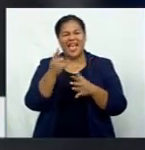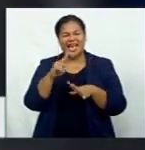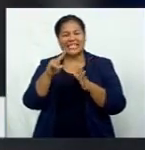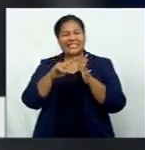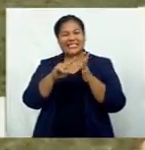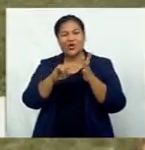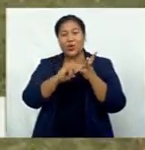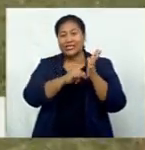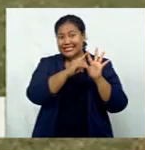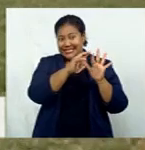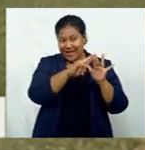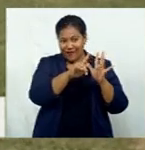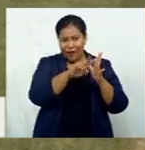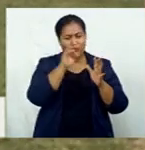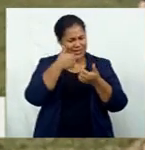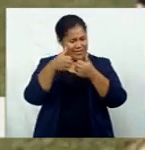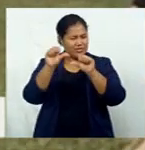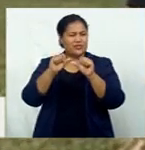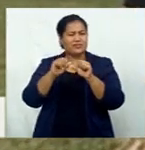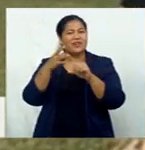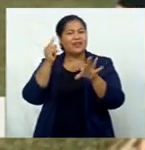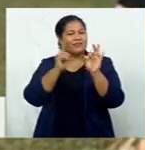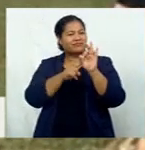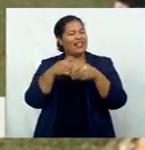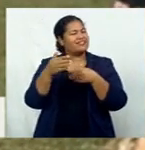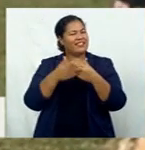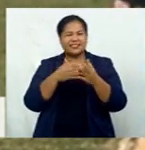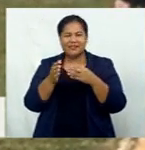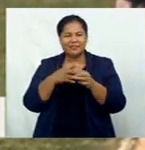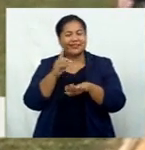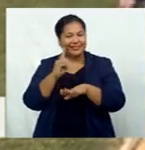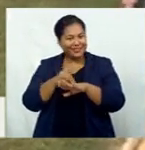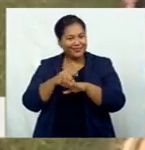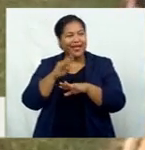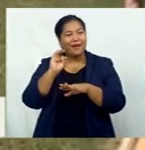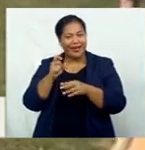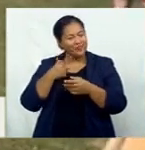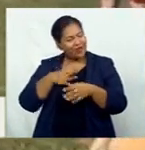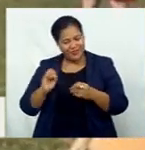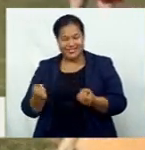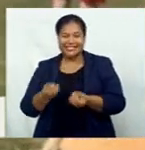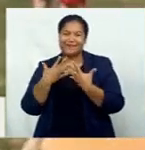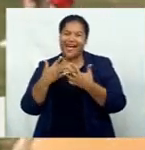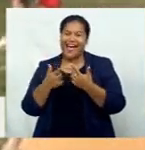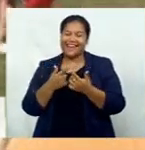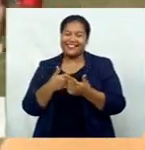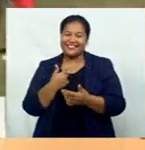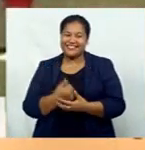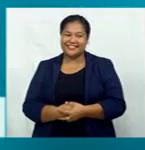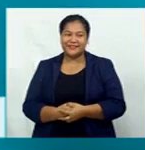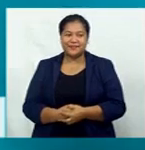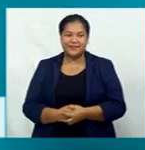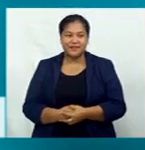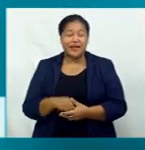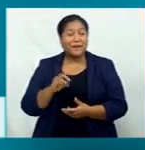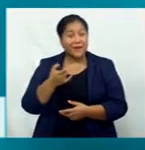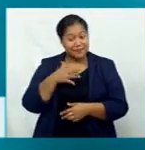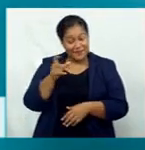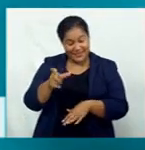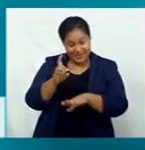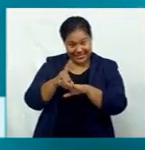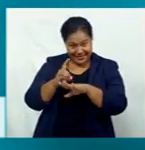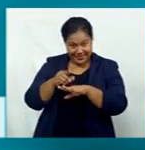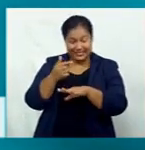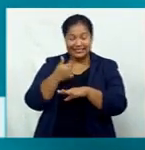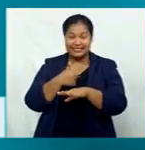achieving their goals despite the disabilities will inspire others. A person with disability as well